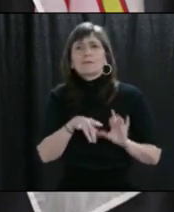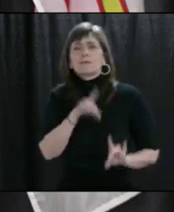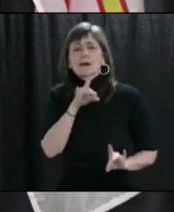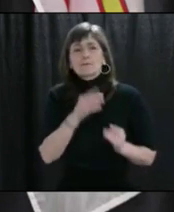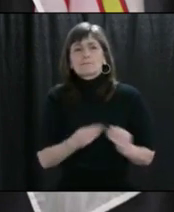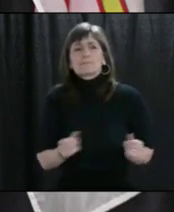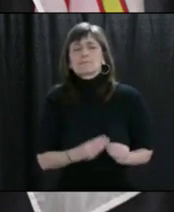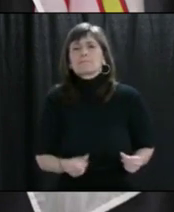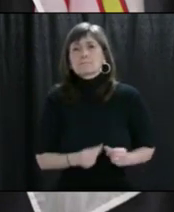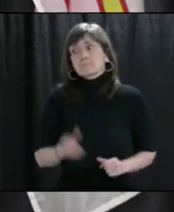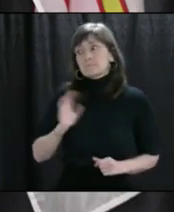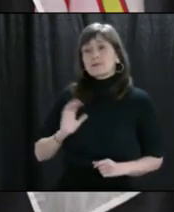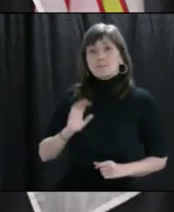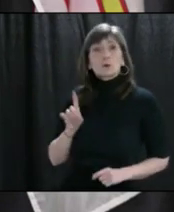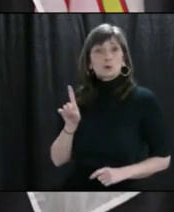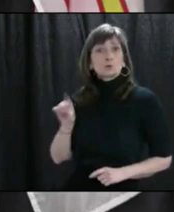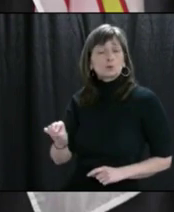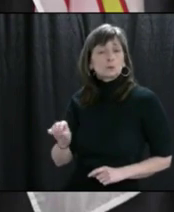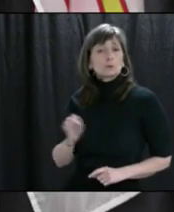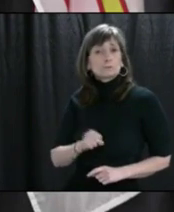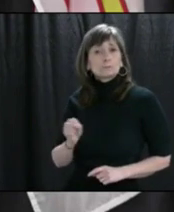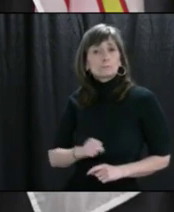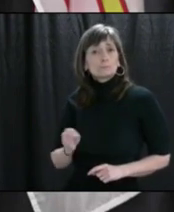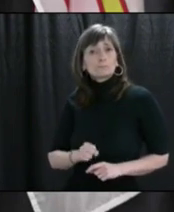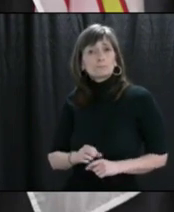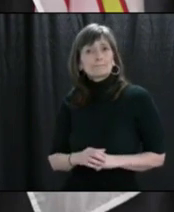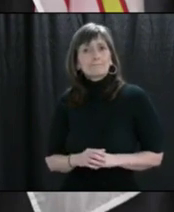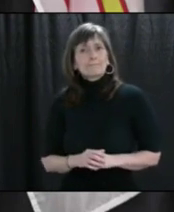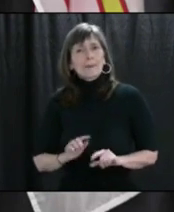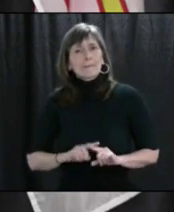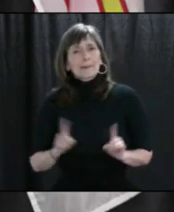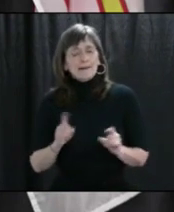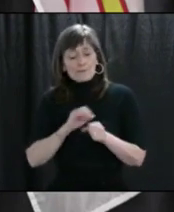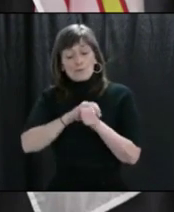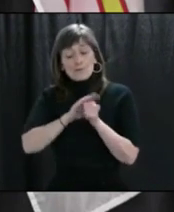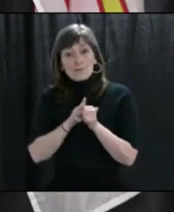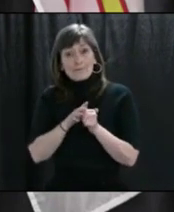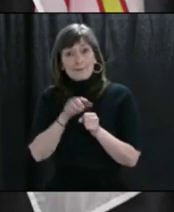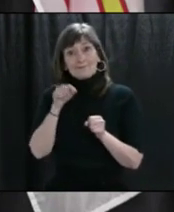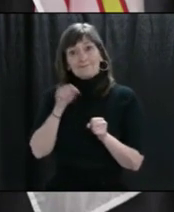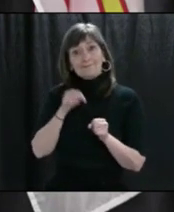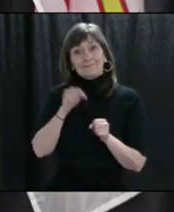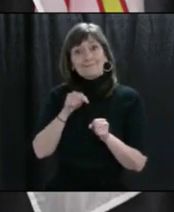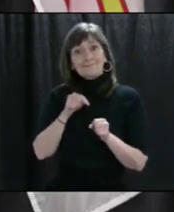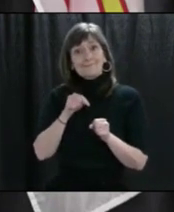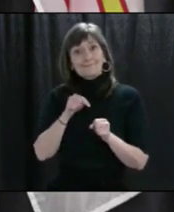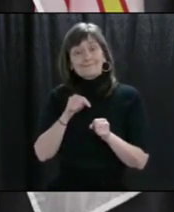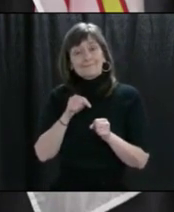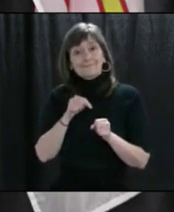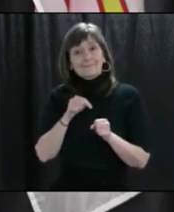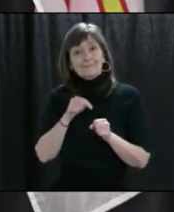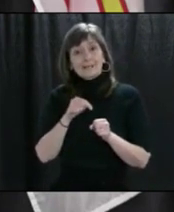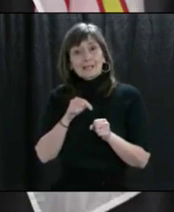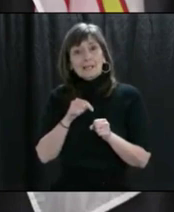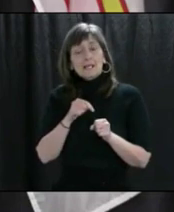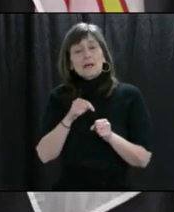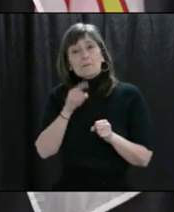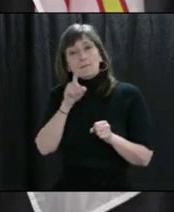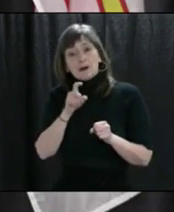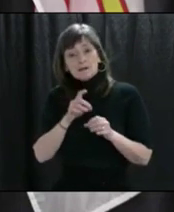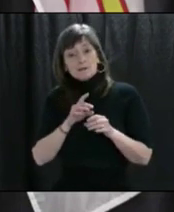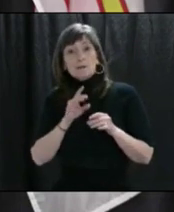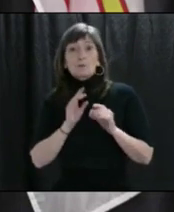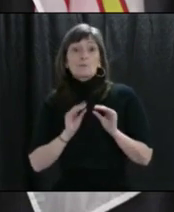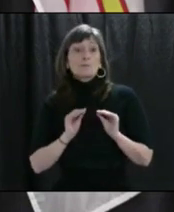we've seen in our past. But we know that COVID-19, we know that this virus can't travel without you. can't move without